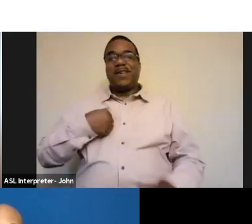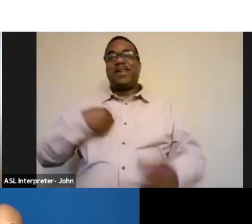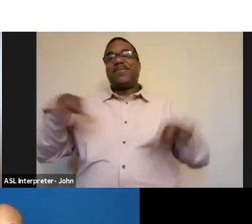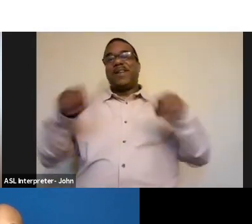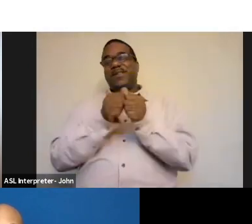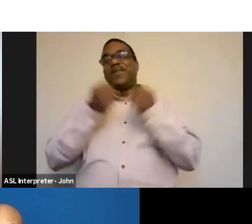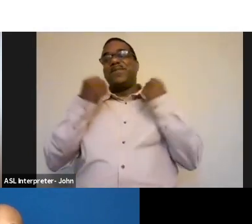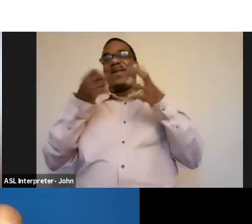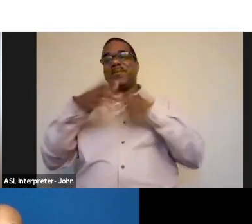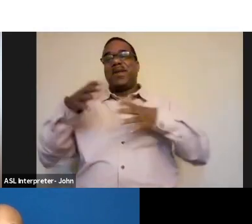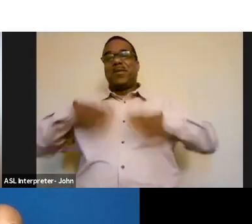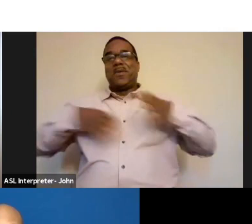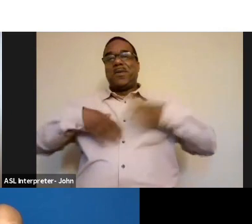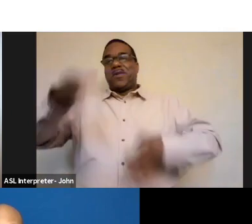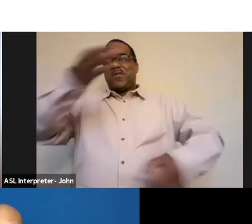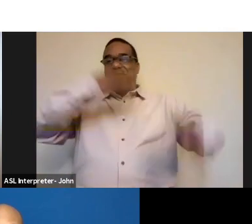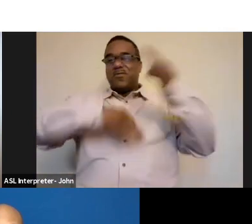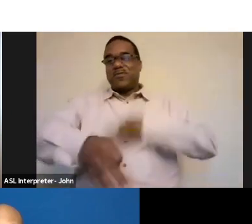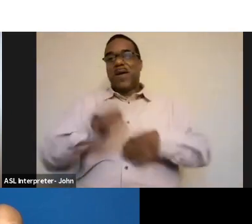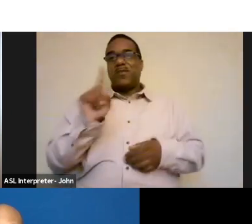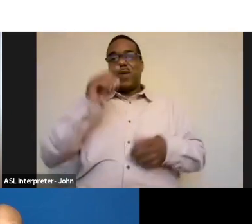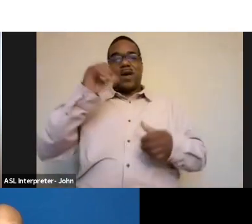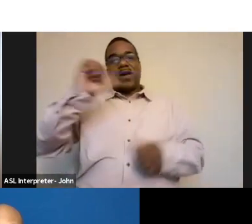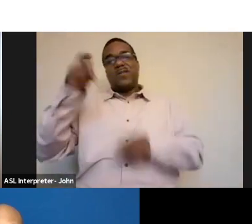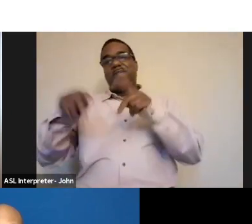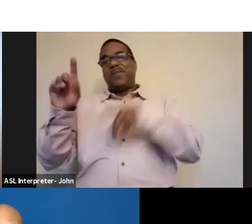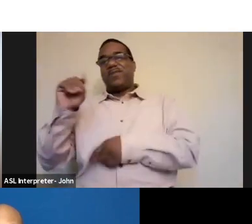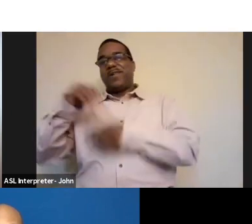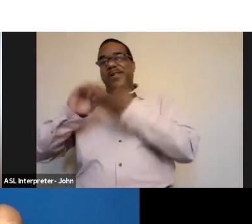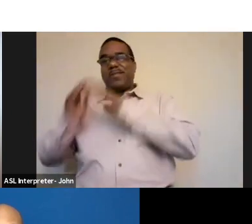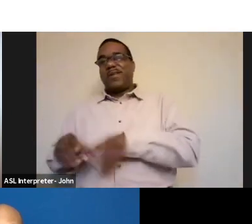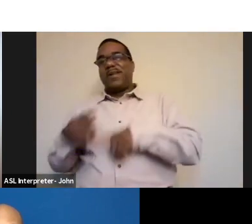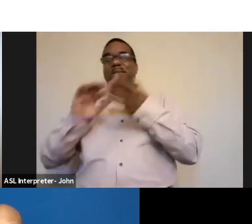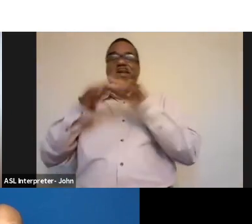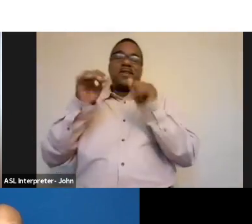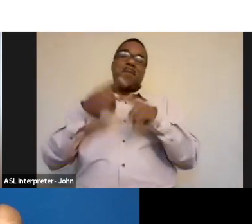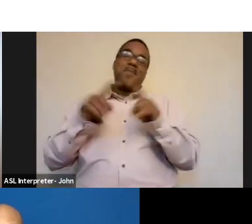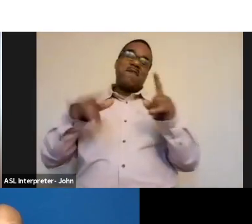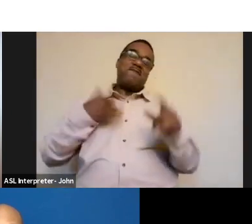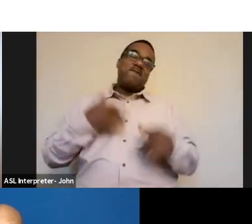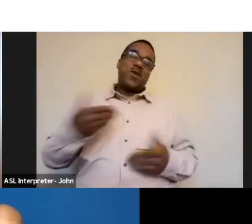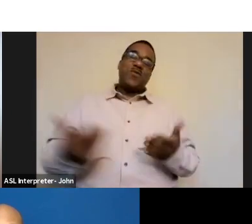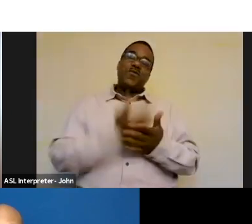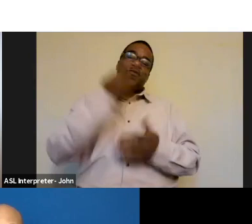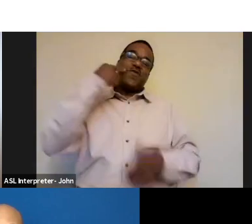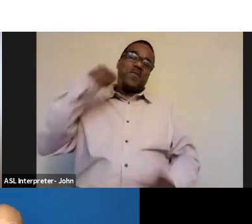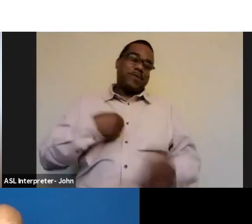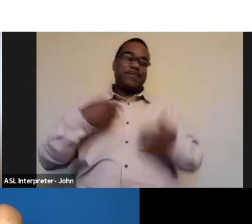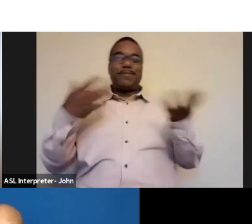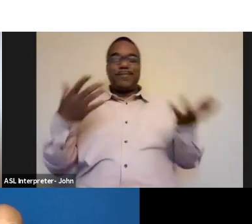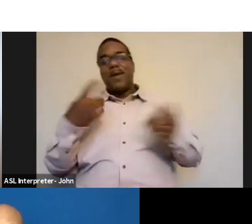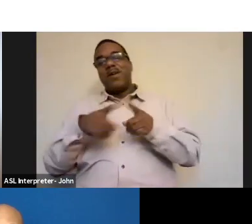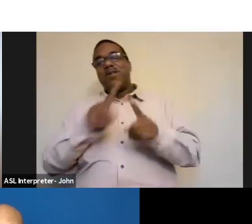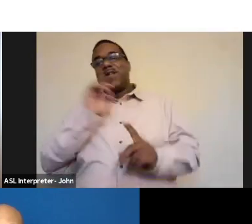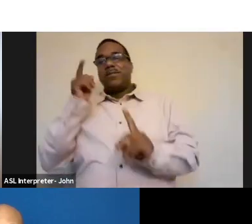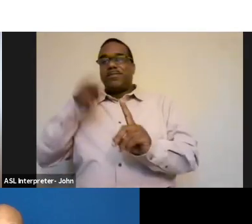members so that I'm not necessarily getting something that new, that is new, but it feels new to me. So I think really